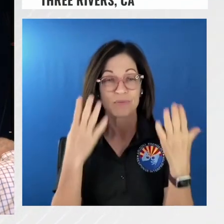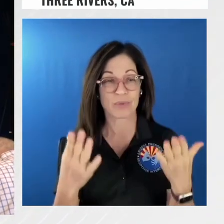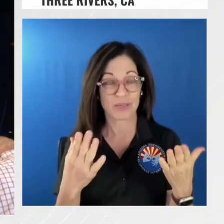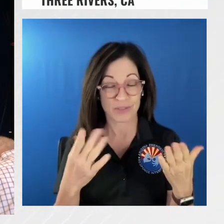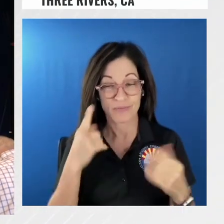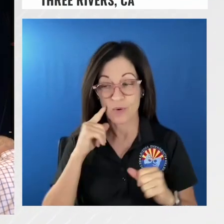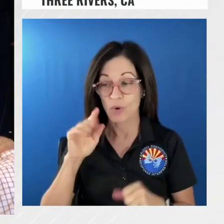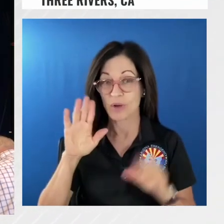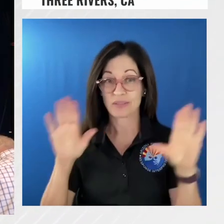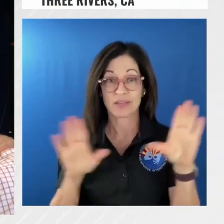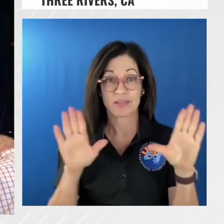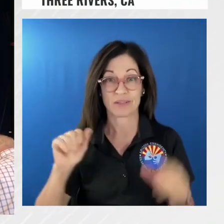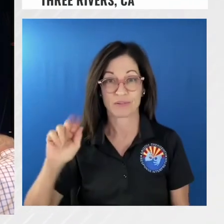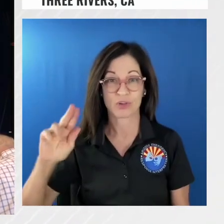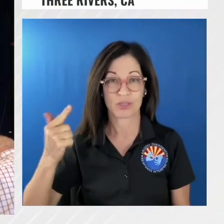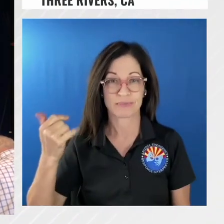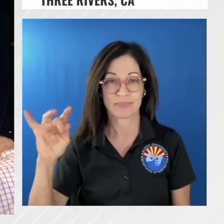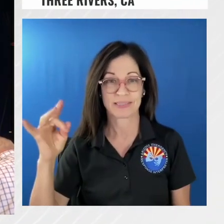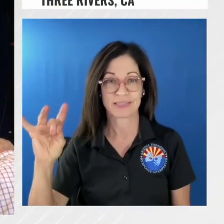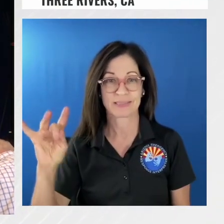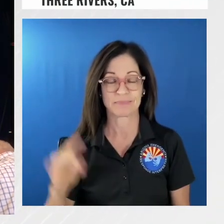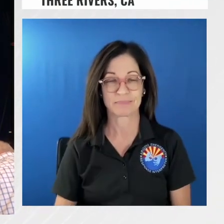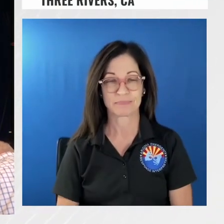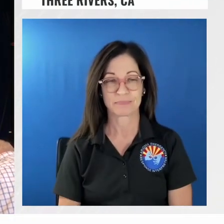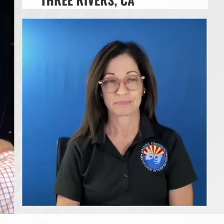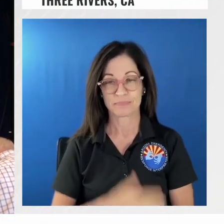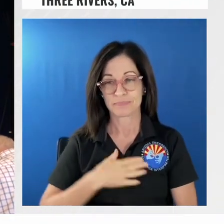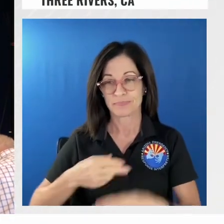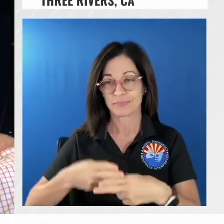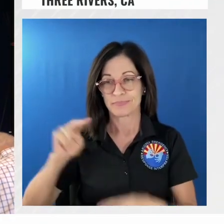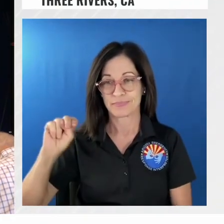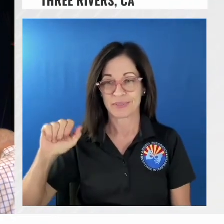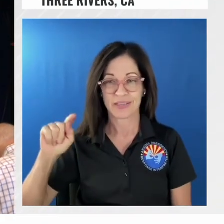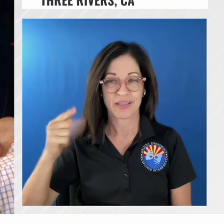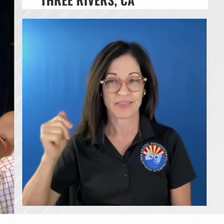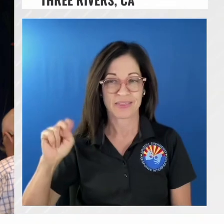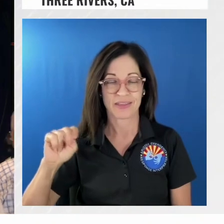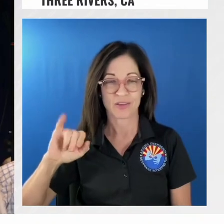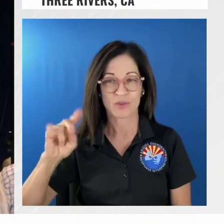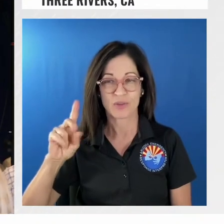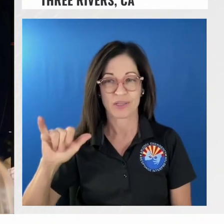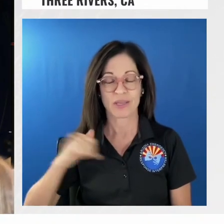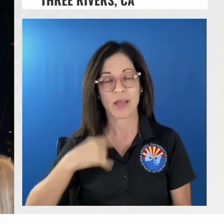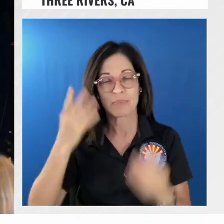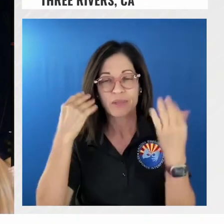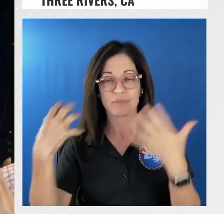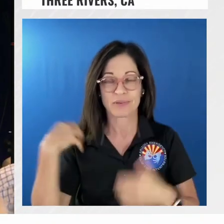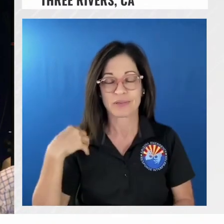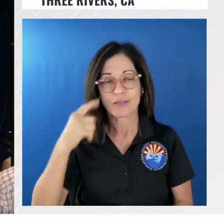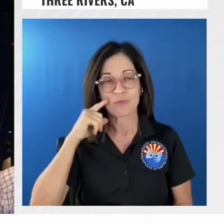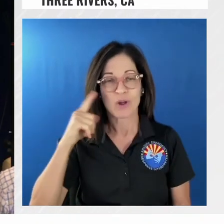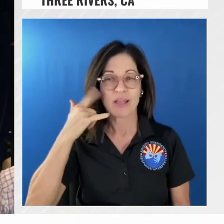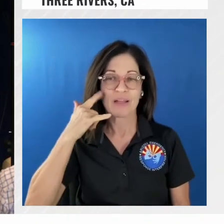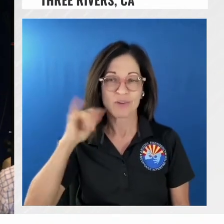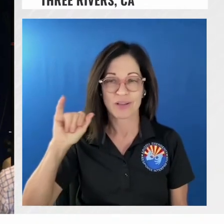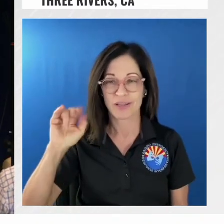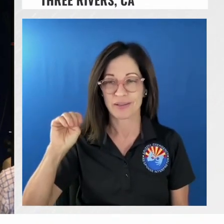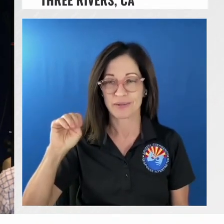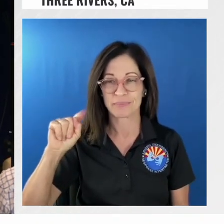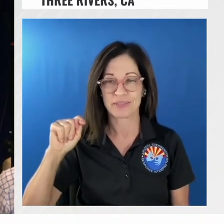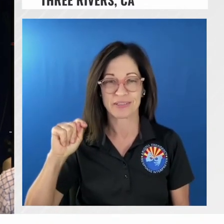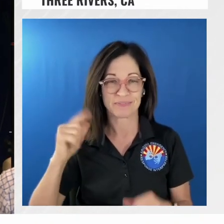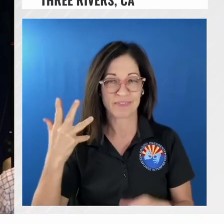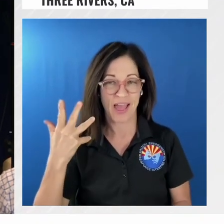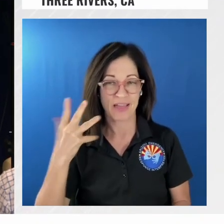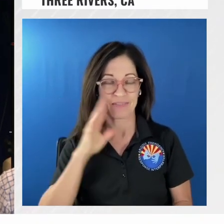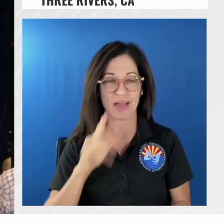18th my name is Nathan Judy I'm the information officer for California interagency incident command team 5 I'll be the facilitating